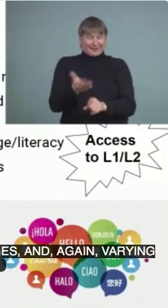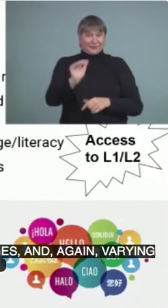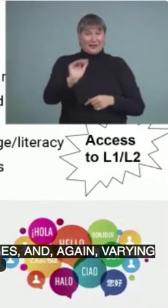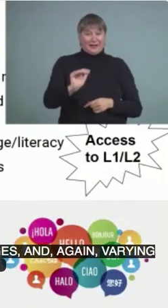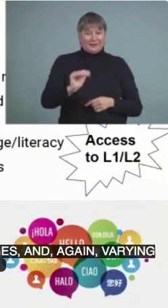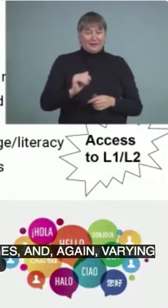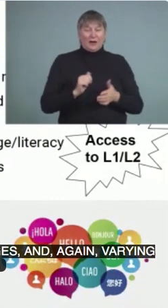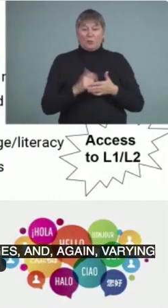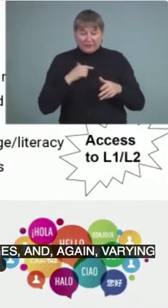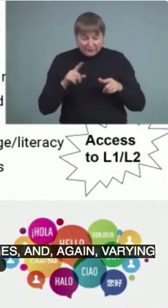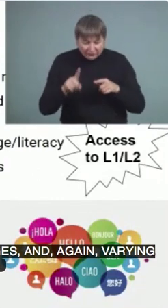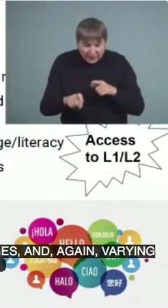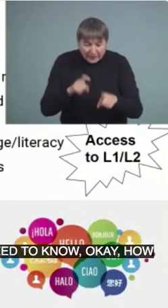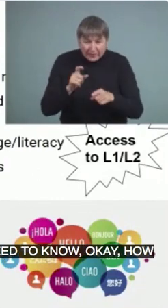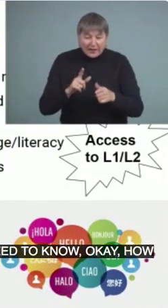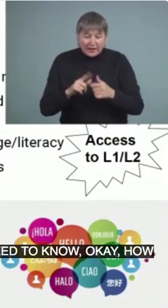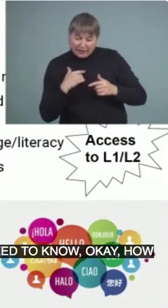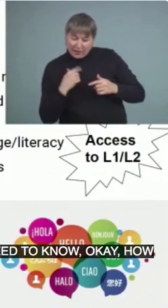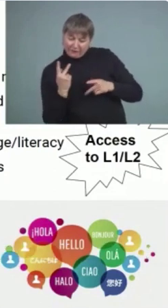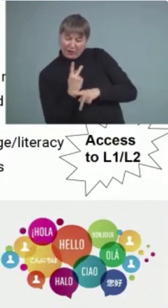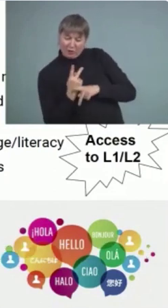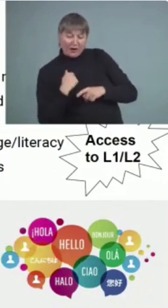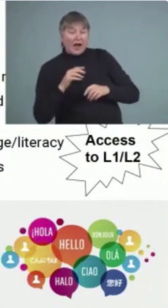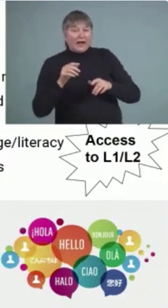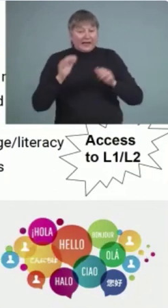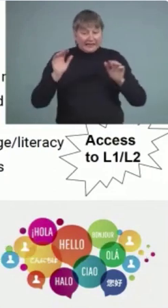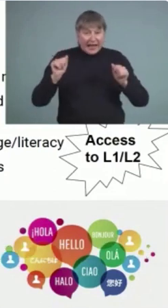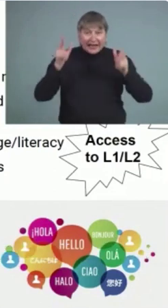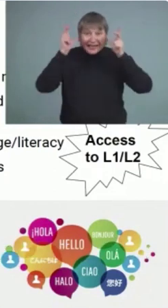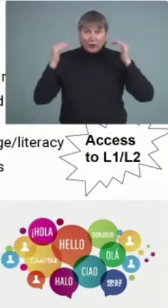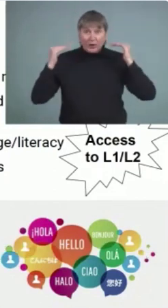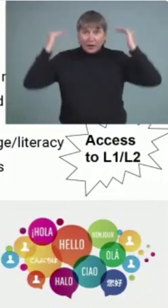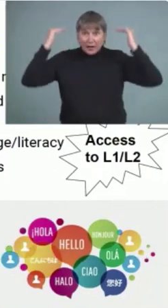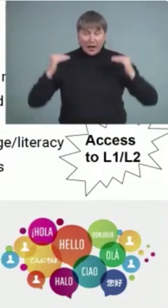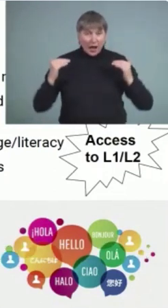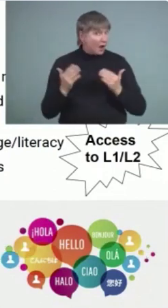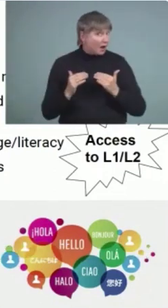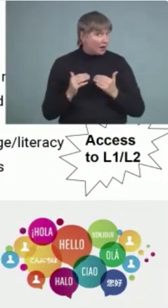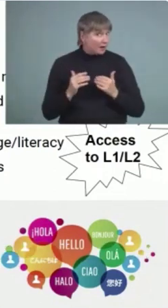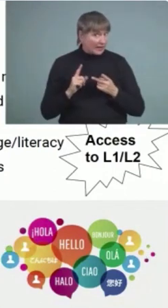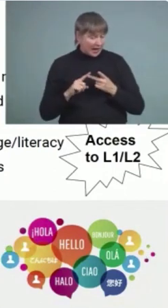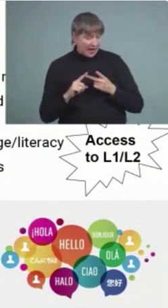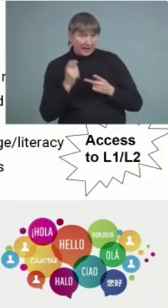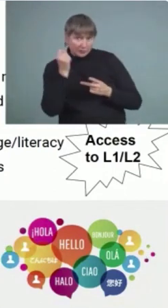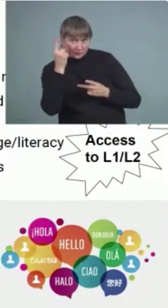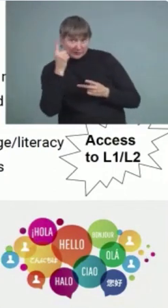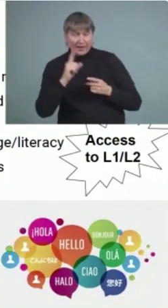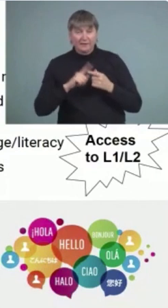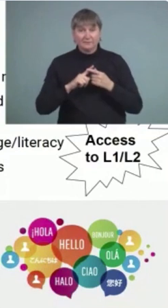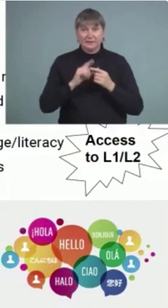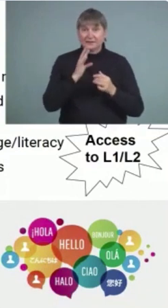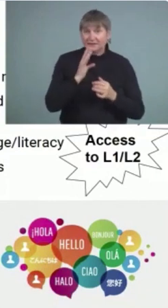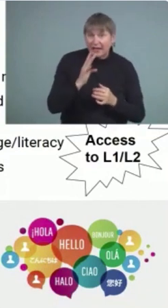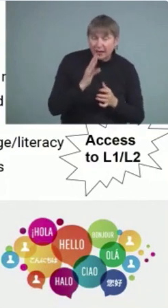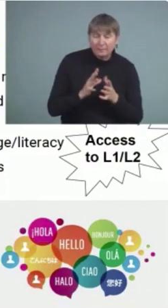much are they hearing? How much are they saying? How much English do they have? Do they have literacy? Do they have access to a lot of